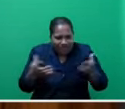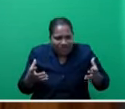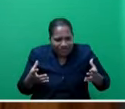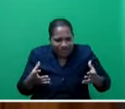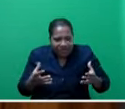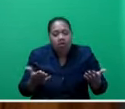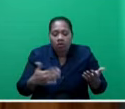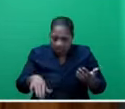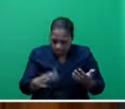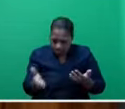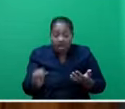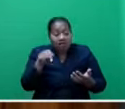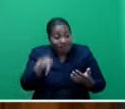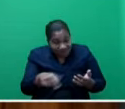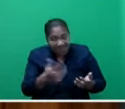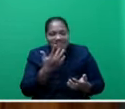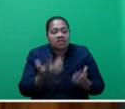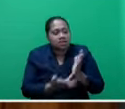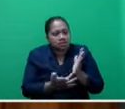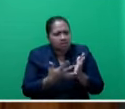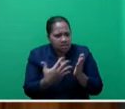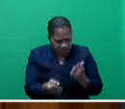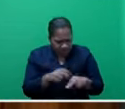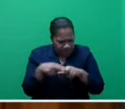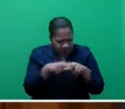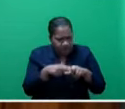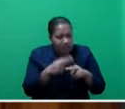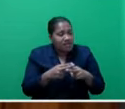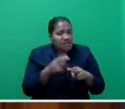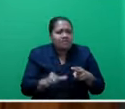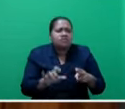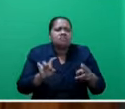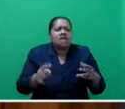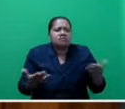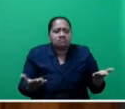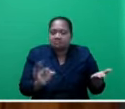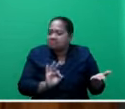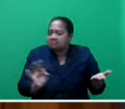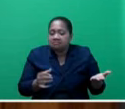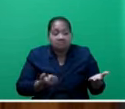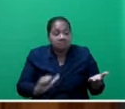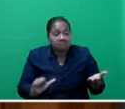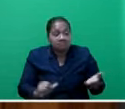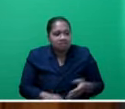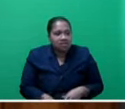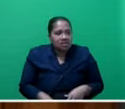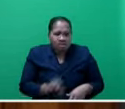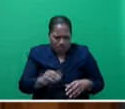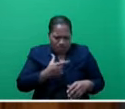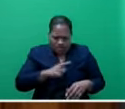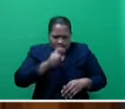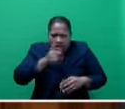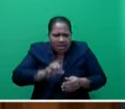That type of technology is available to Fiji farmers, but isn't widely used, not because they can't afford it,